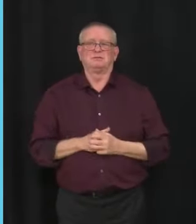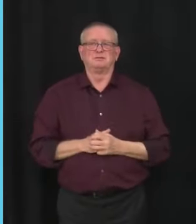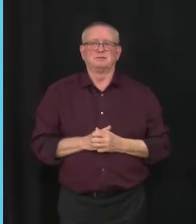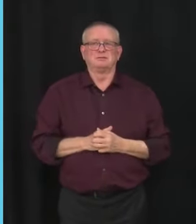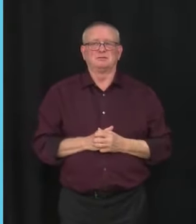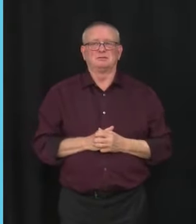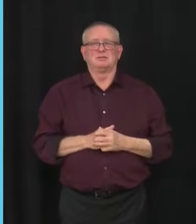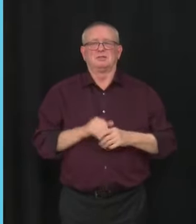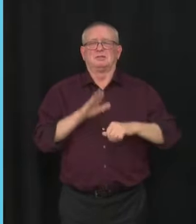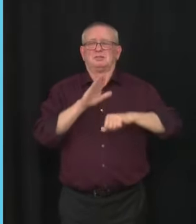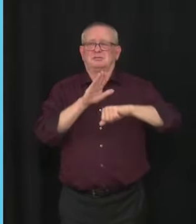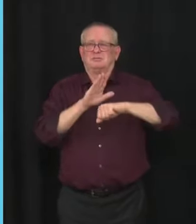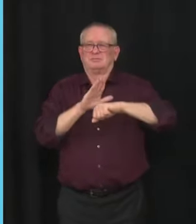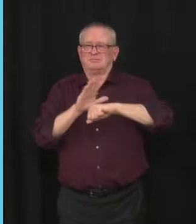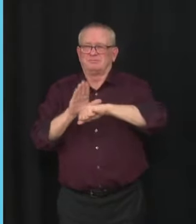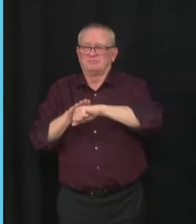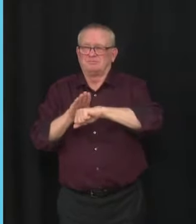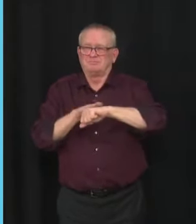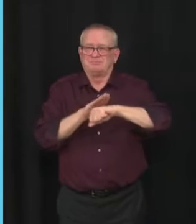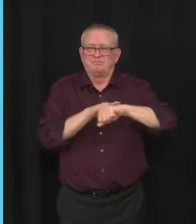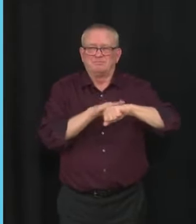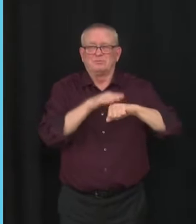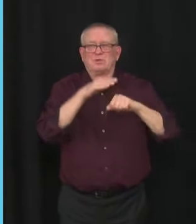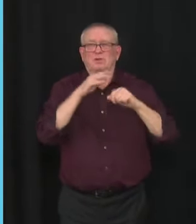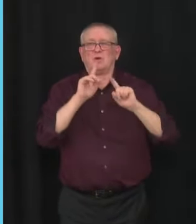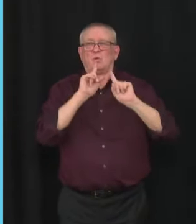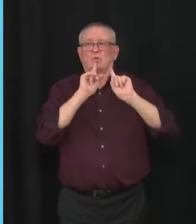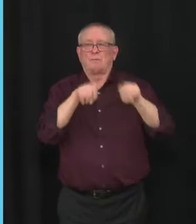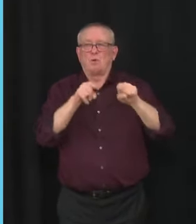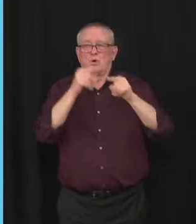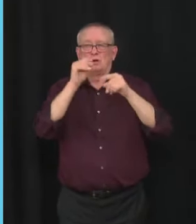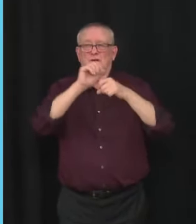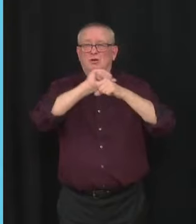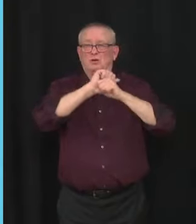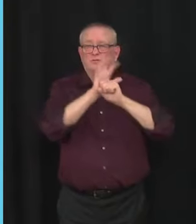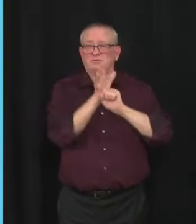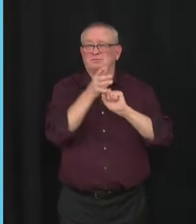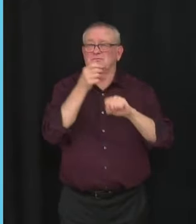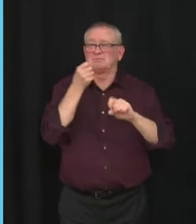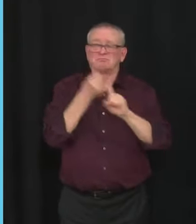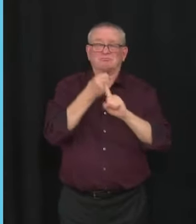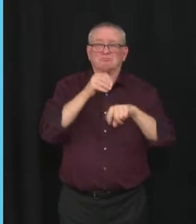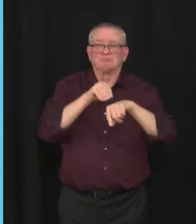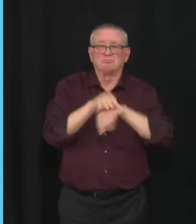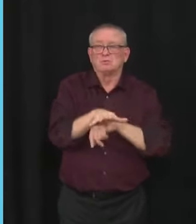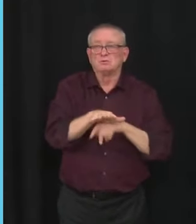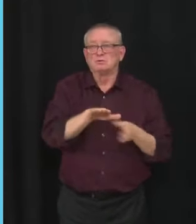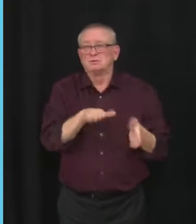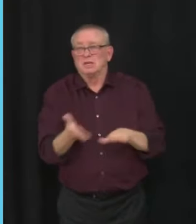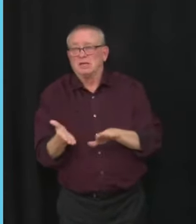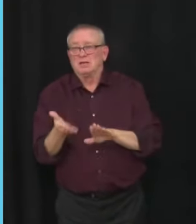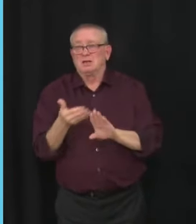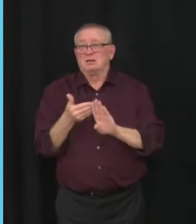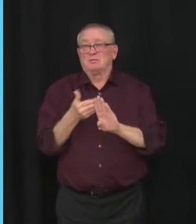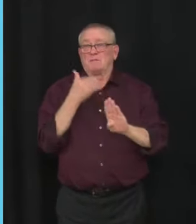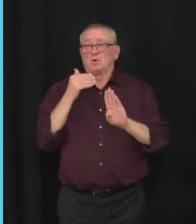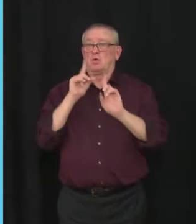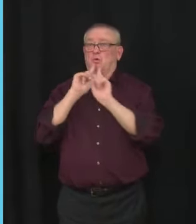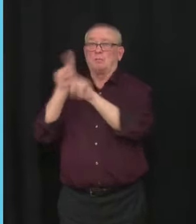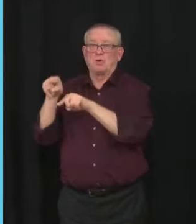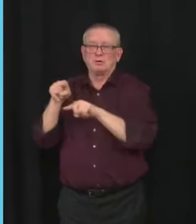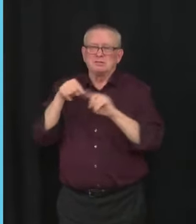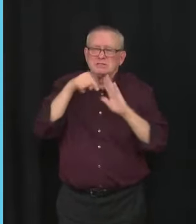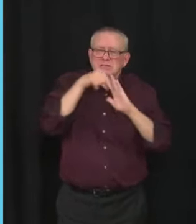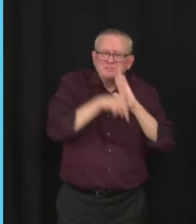report any COVID deaths in someone under the age of 18, we complete a thorough review process. These